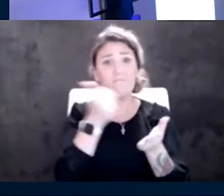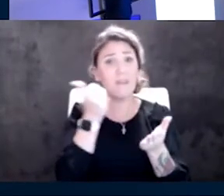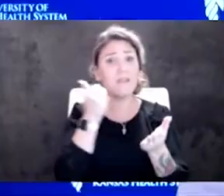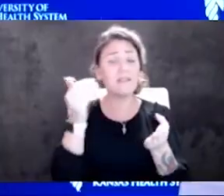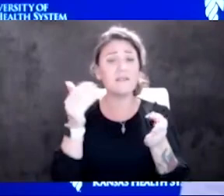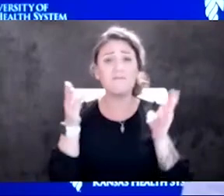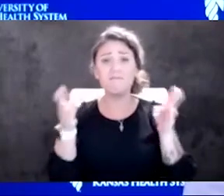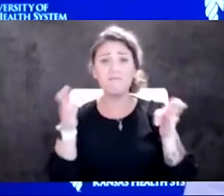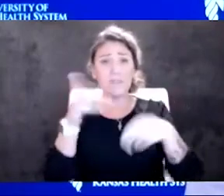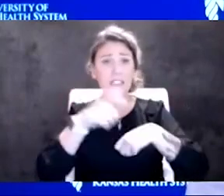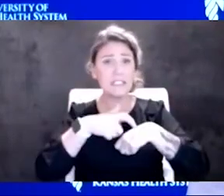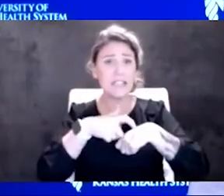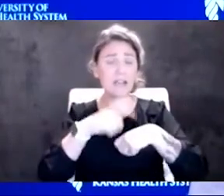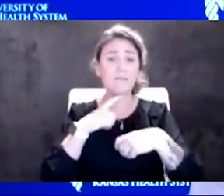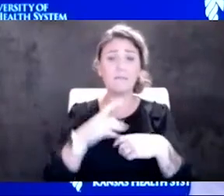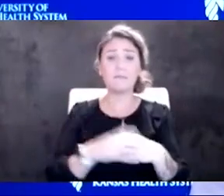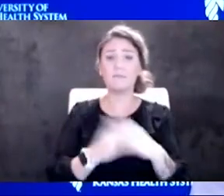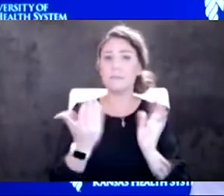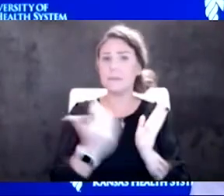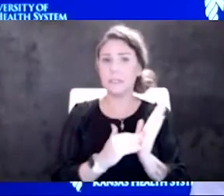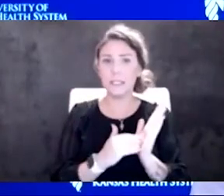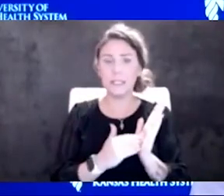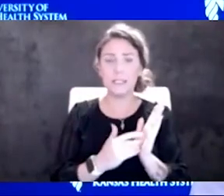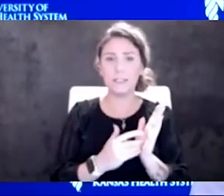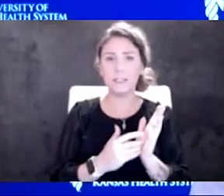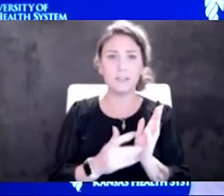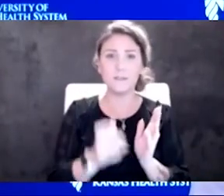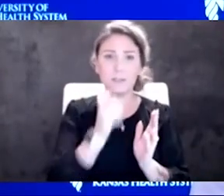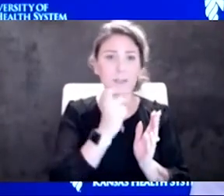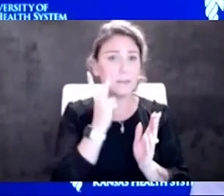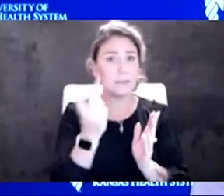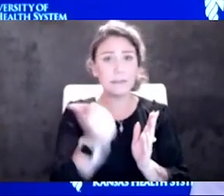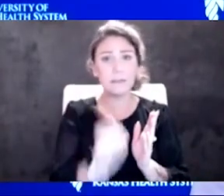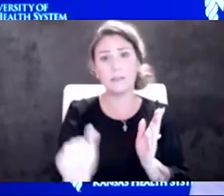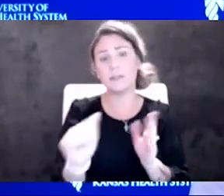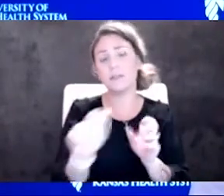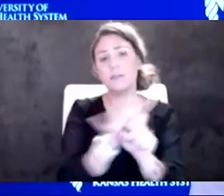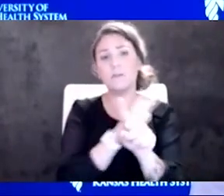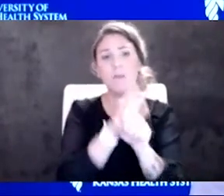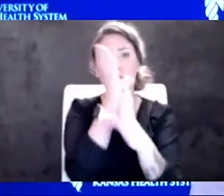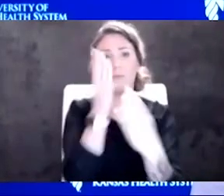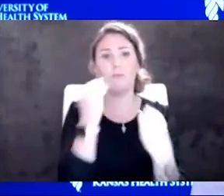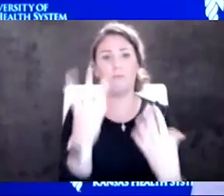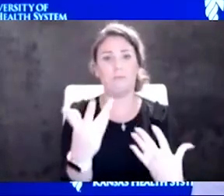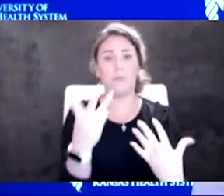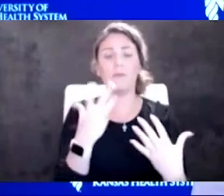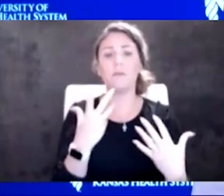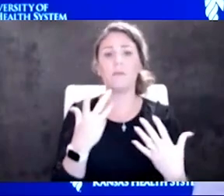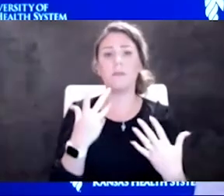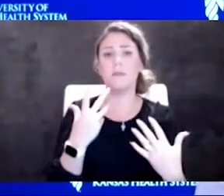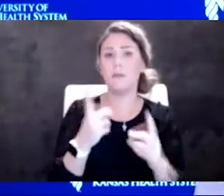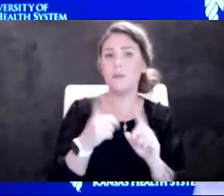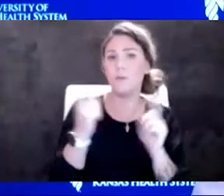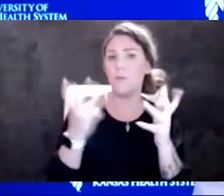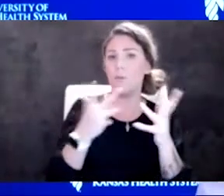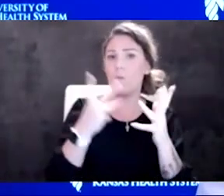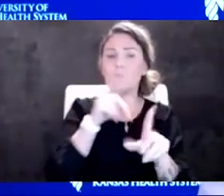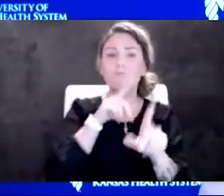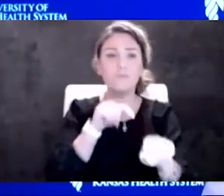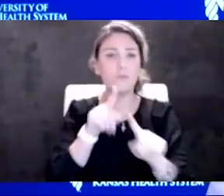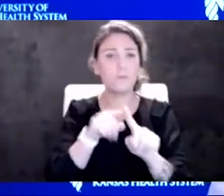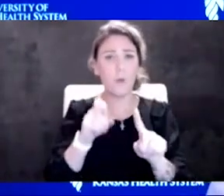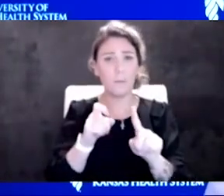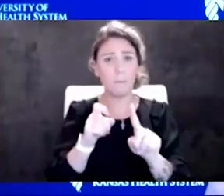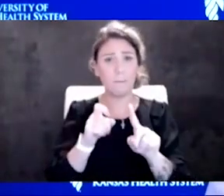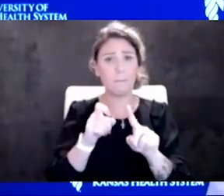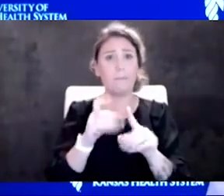Yeah. You know, again, I don't think we have really seen any of the full data set just from what has been reported by the company. And